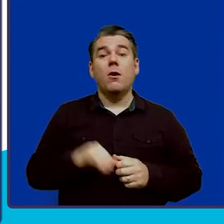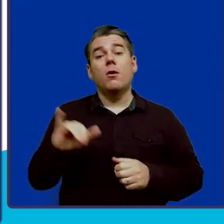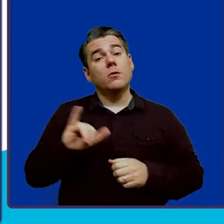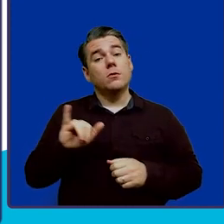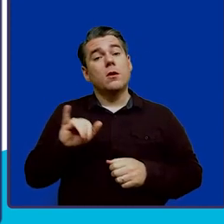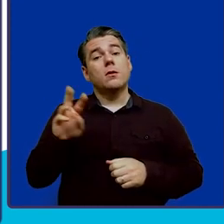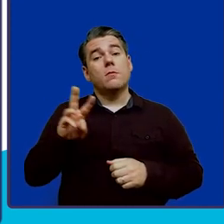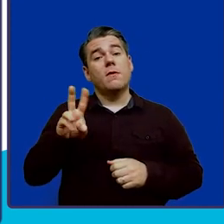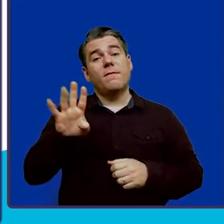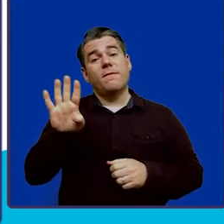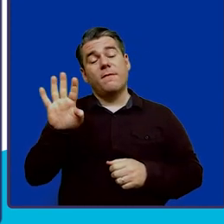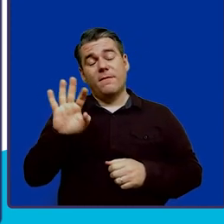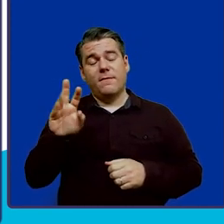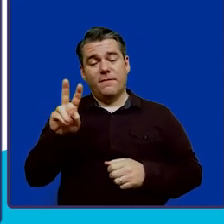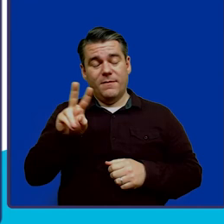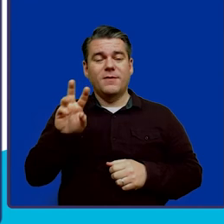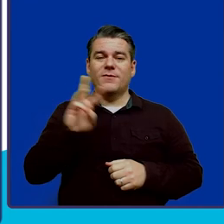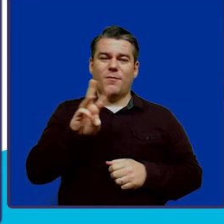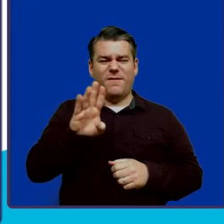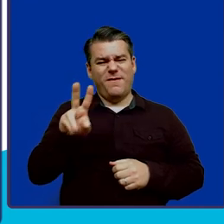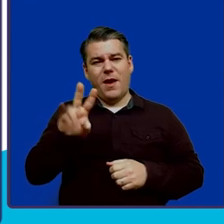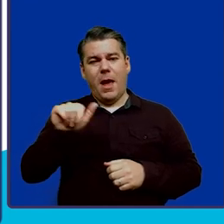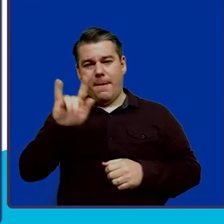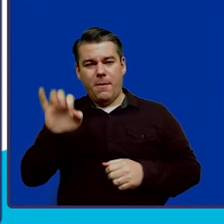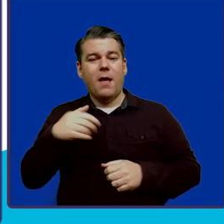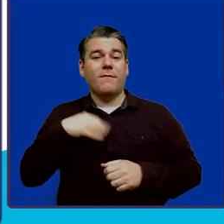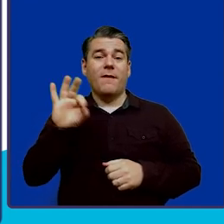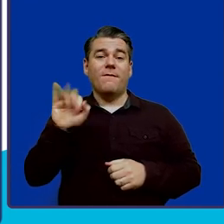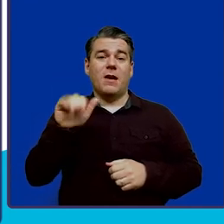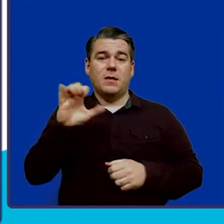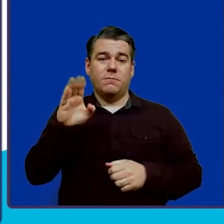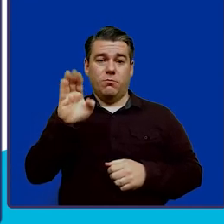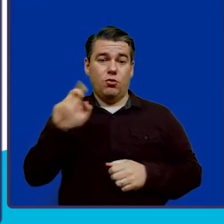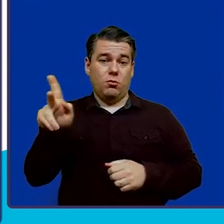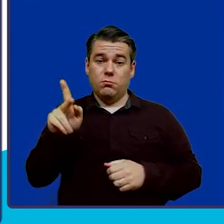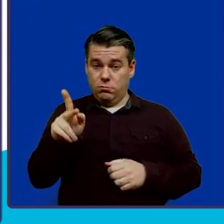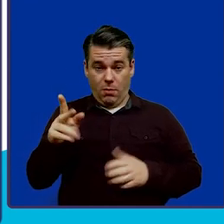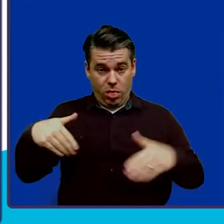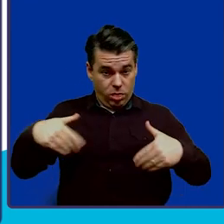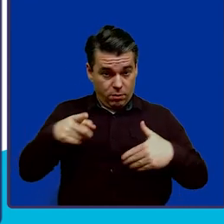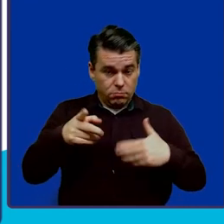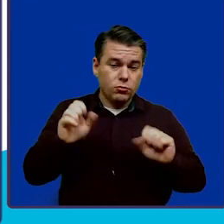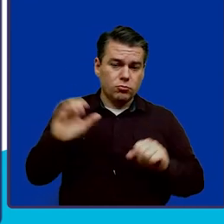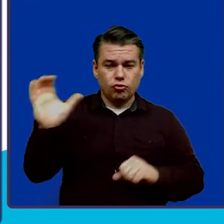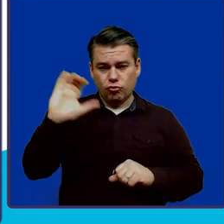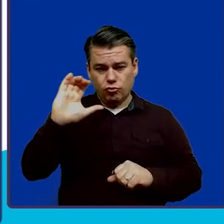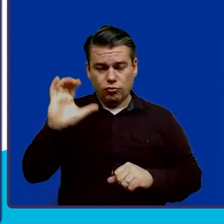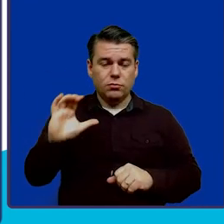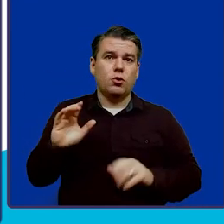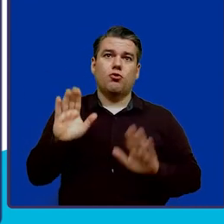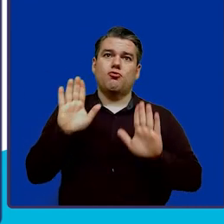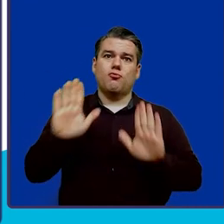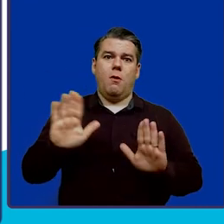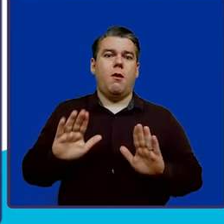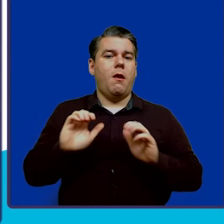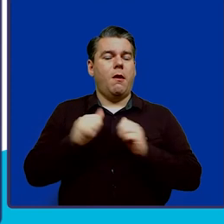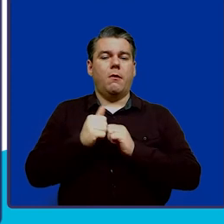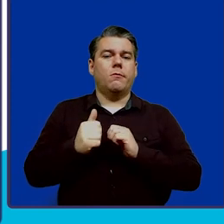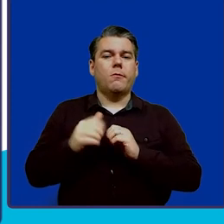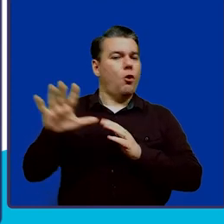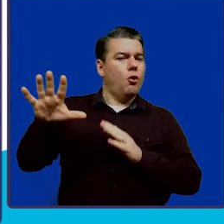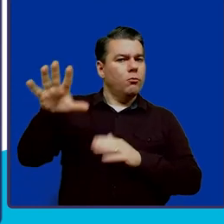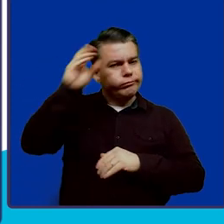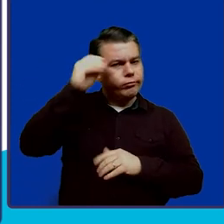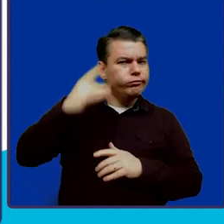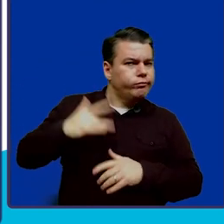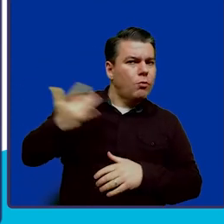WB ABLE has a Facebook page, so if you don't already follow us, find us on Facebook. This is an excellent way to stay connected